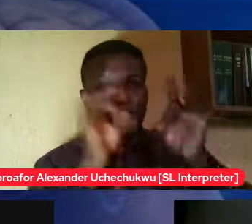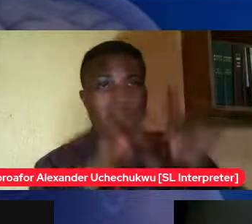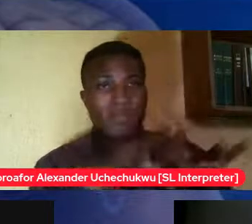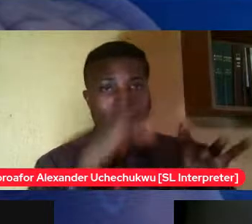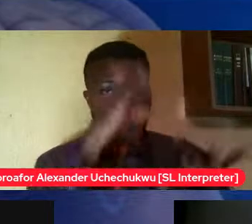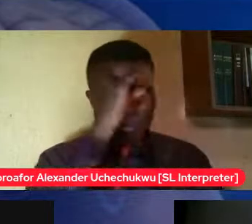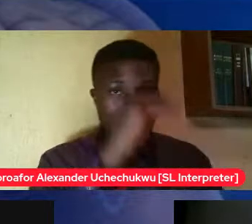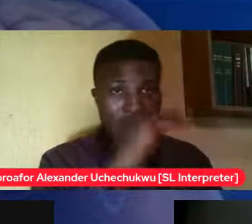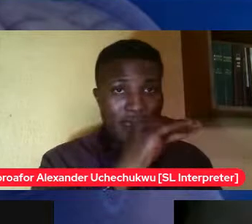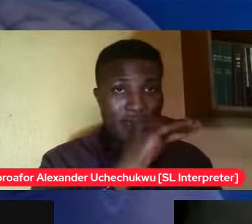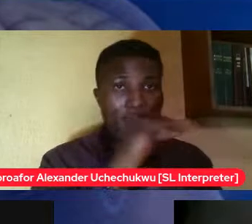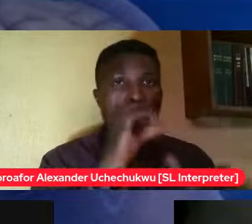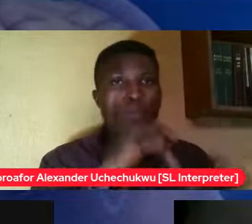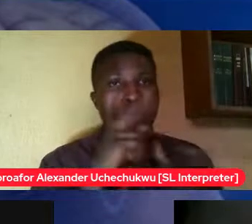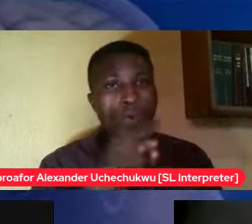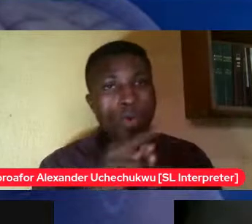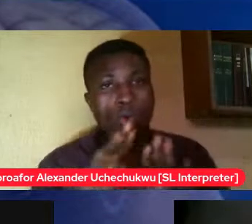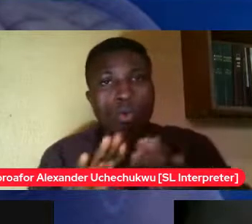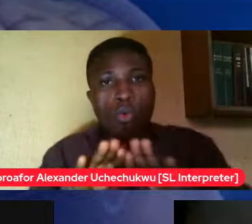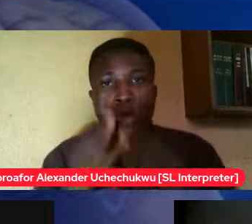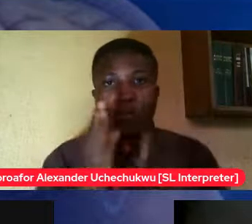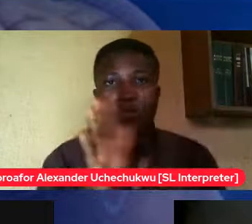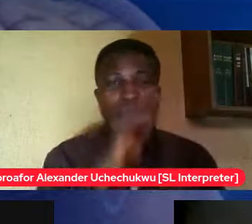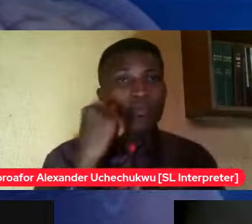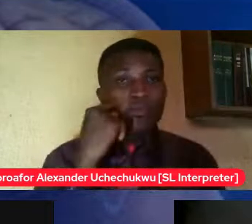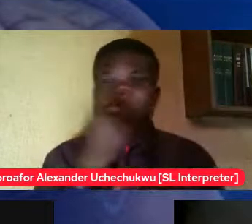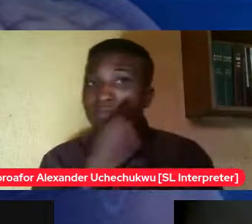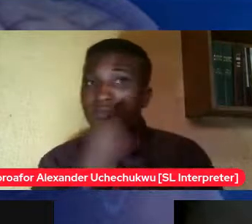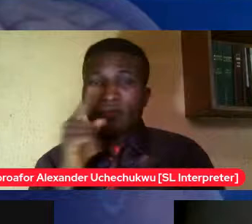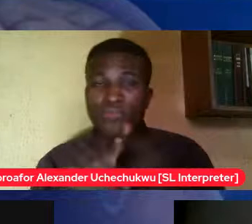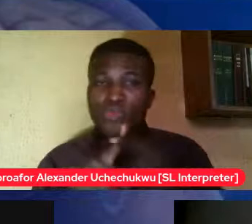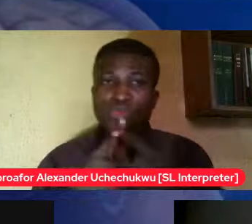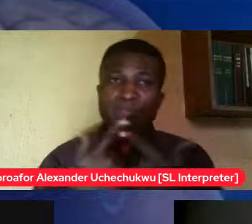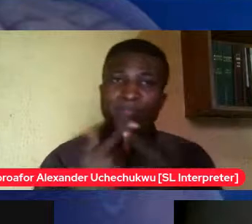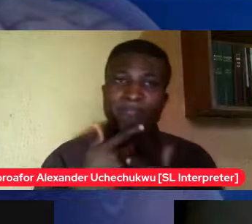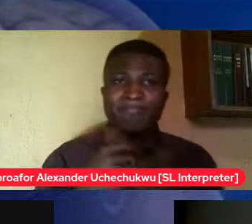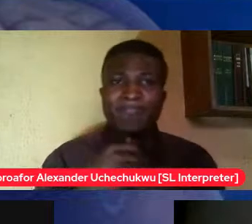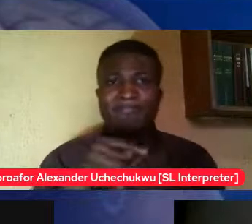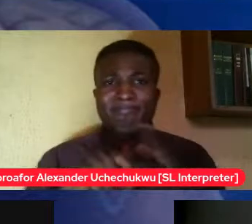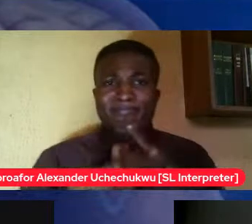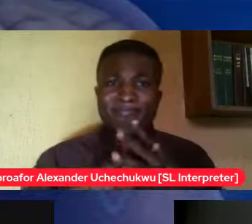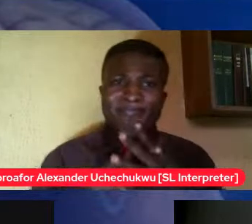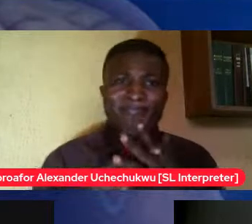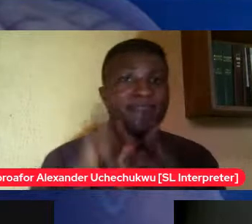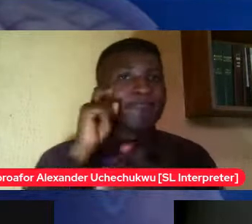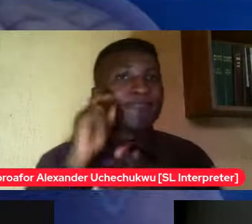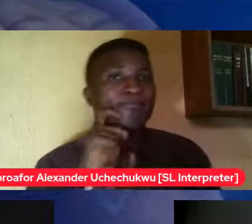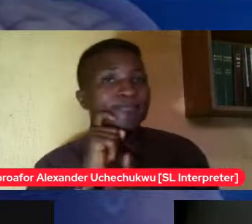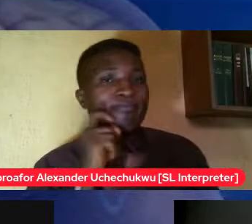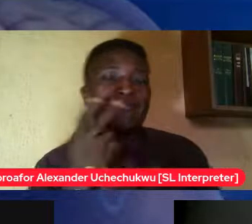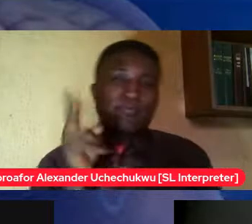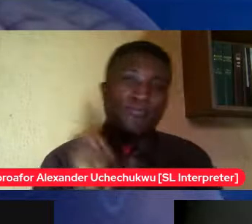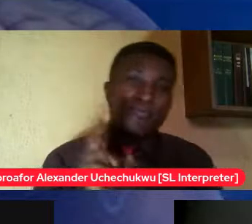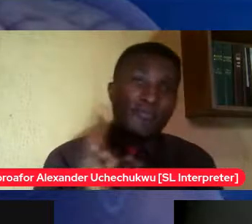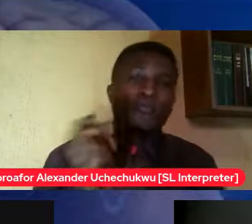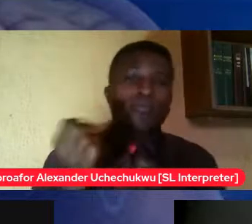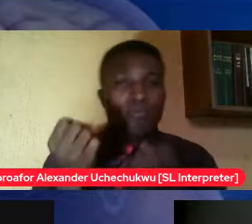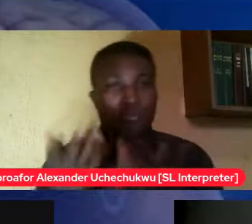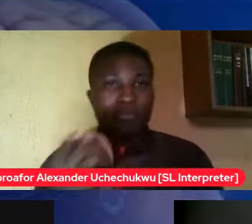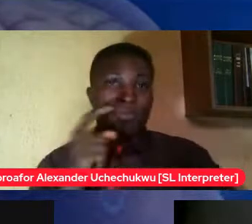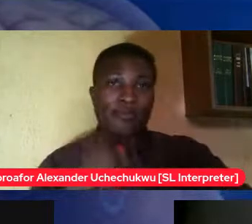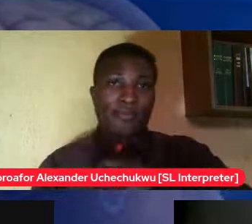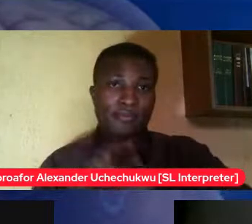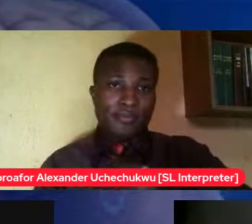i remember when she was 17 and her parents was talking to my mom and my mom said she's already having